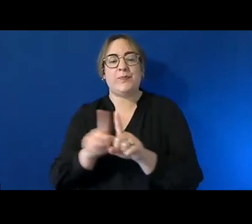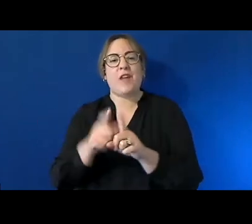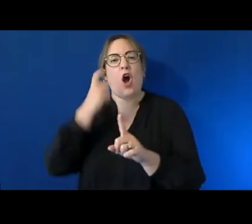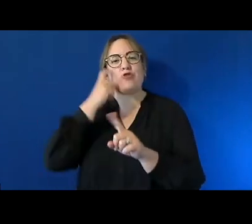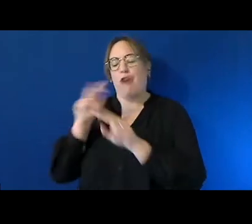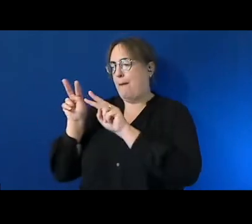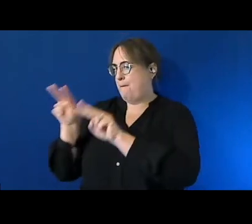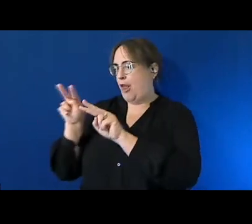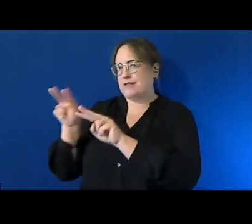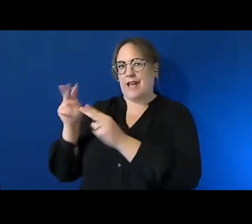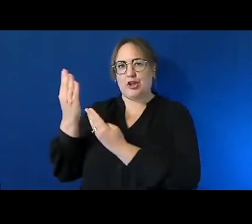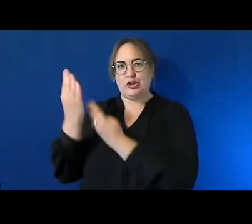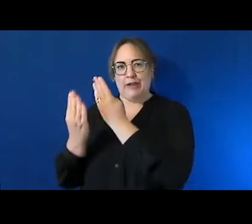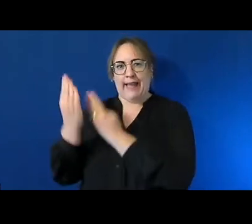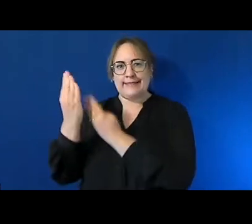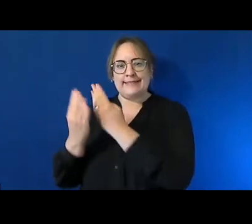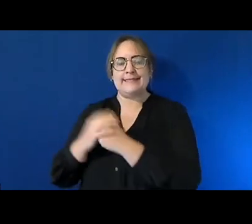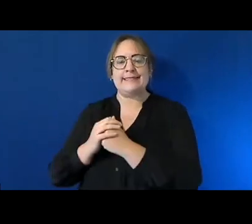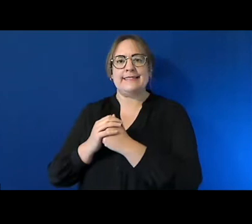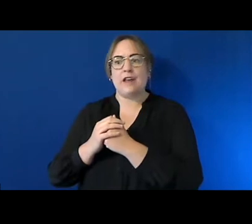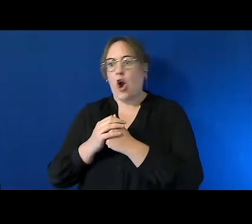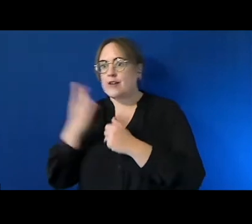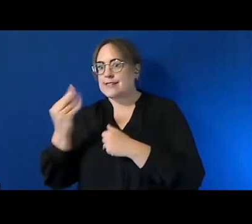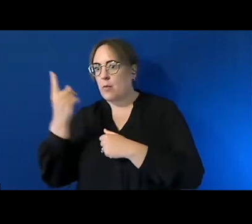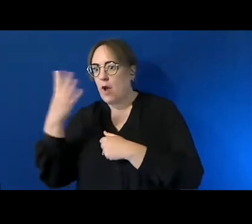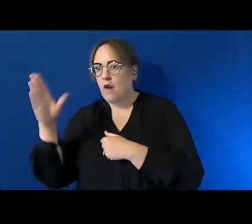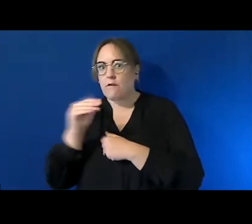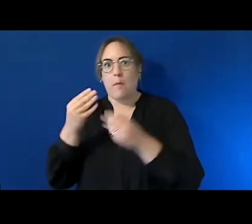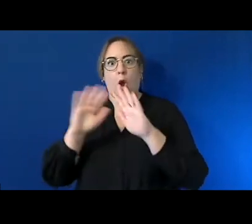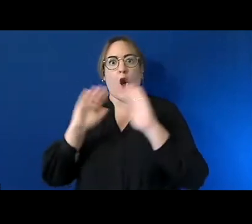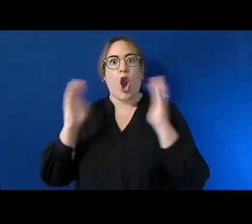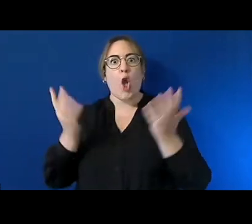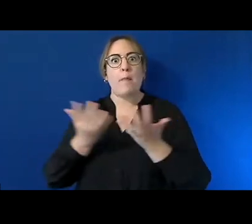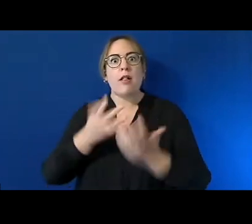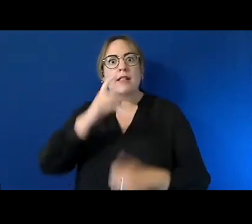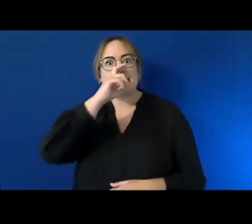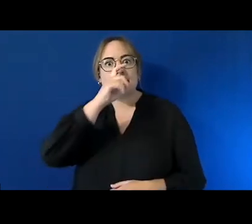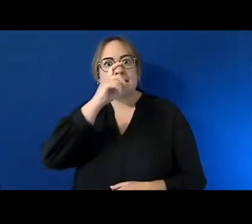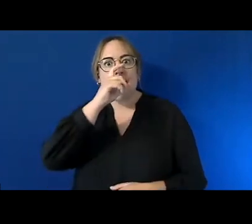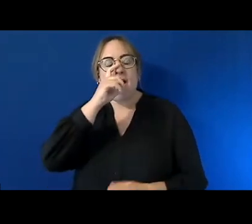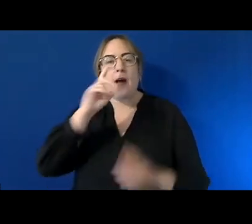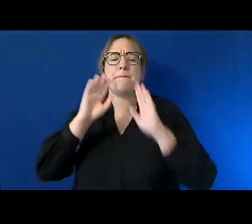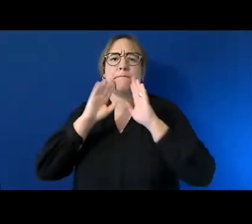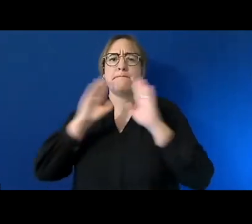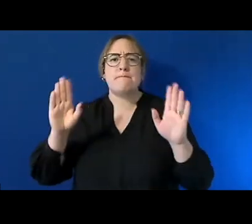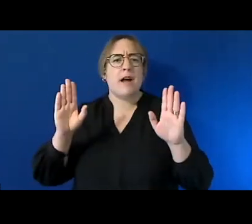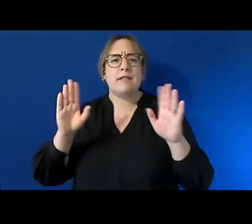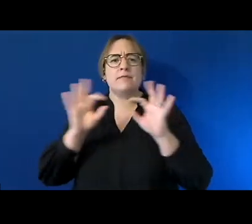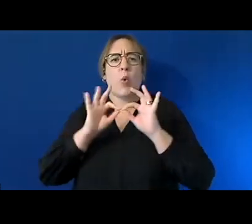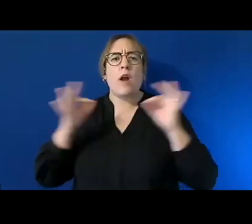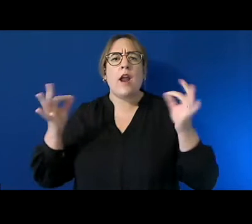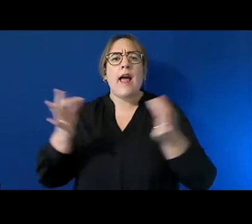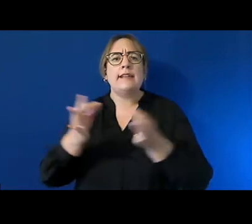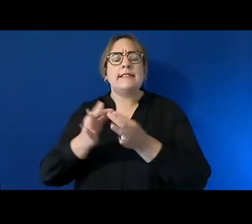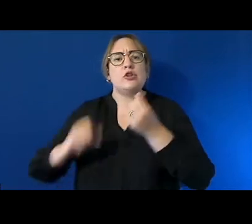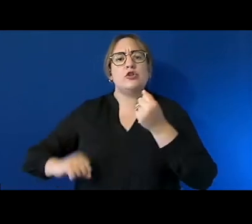it all so we've got someone here from global sisters which is a magnificent organization supporting um people um who are